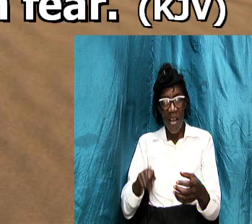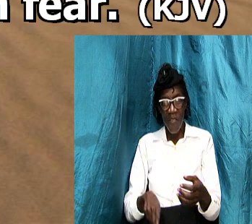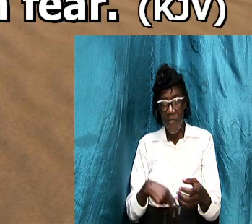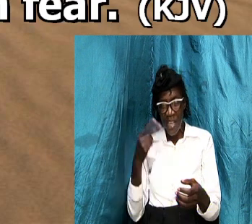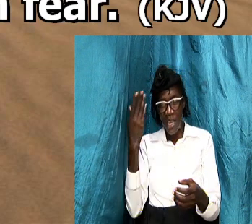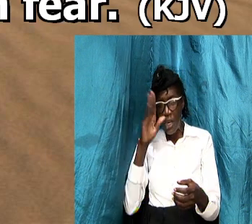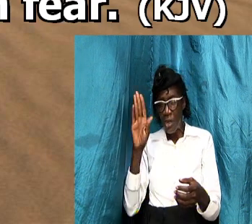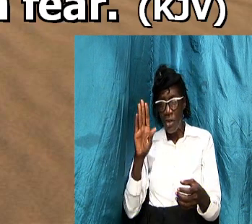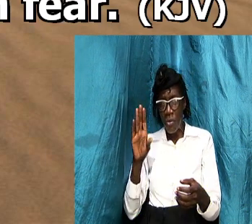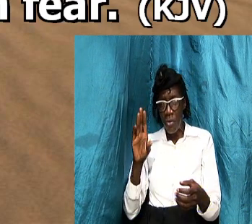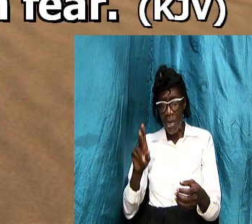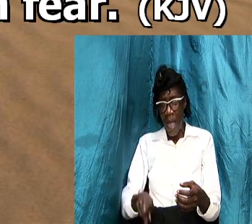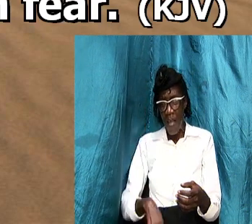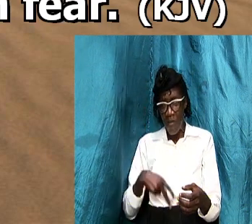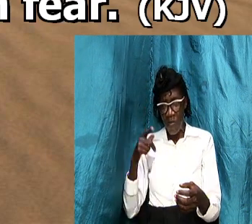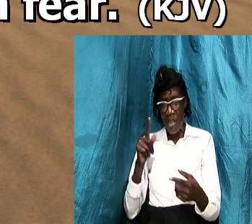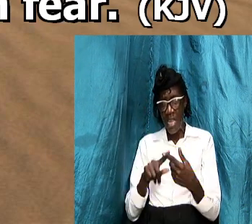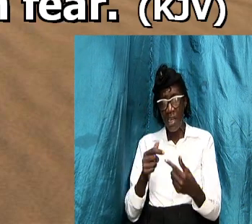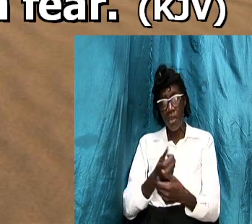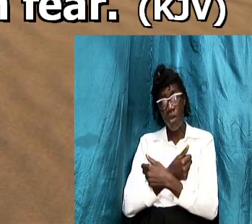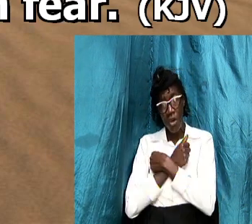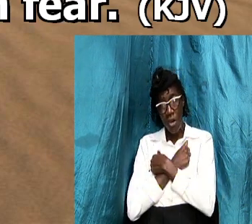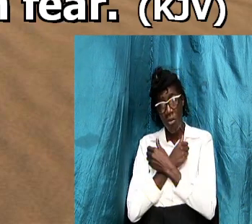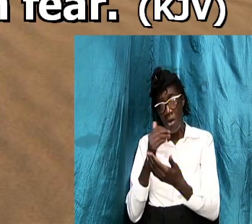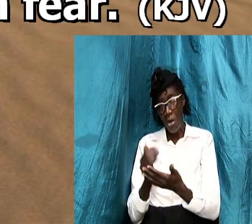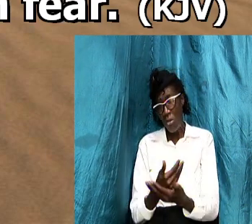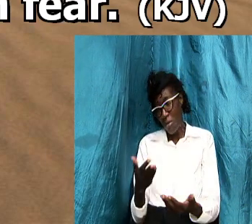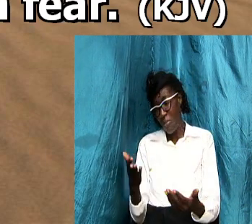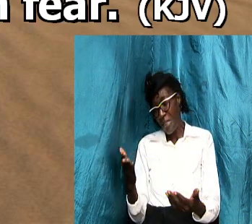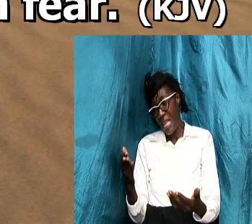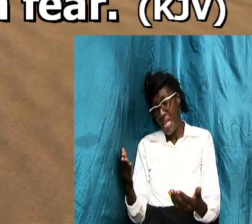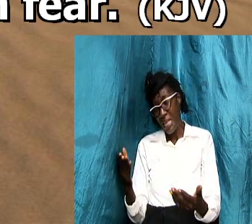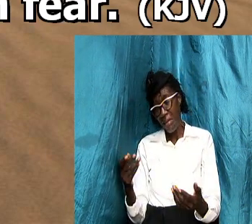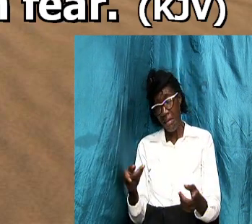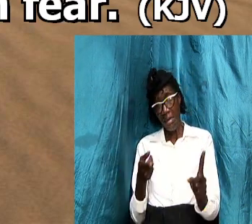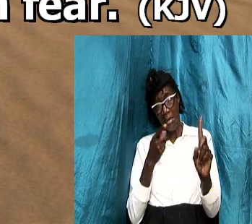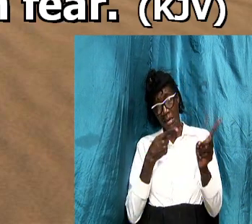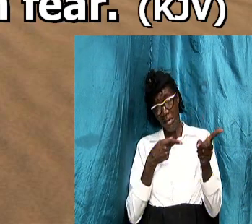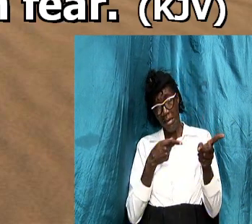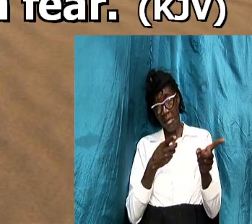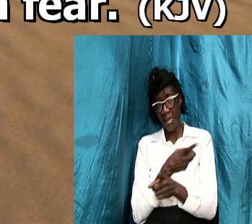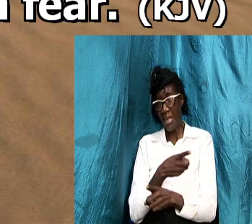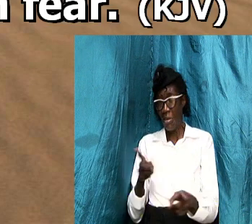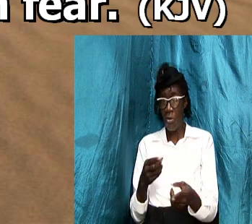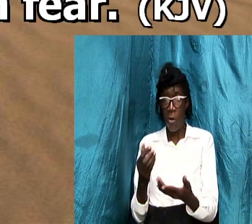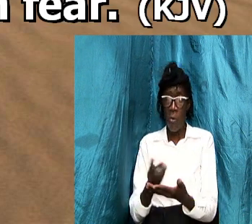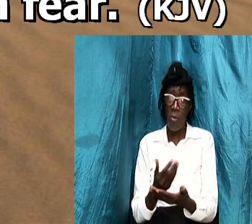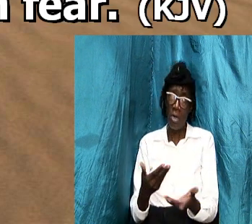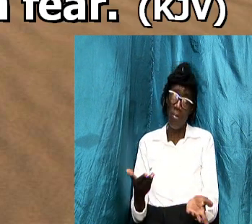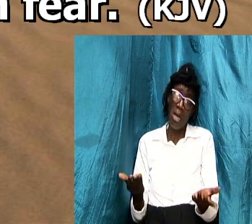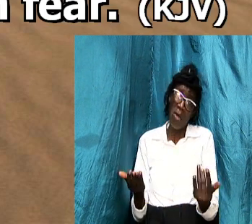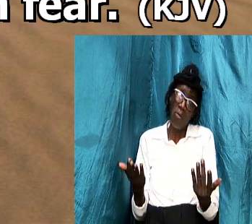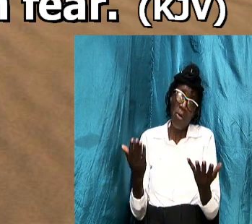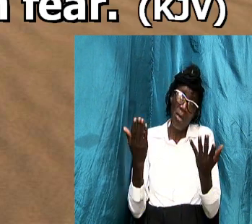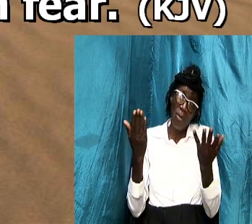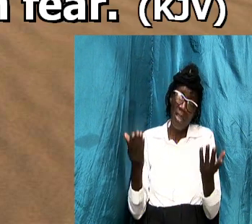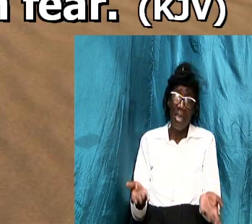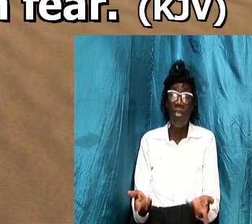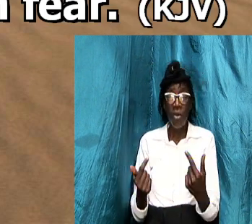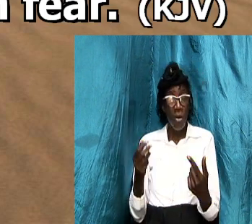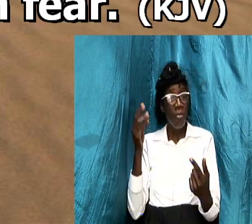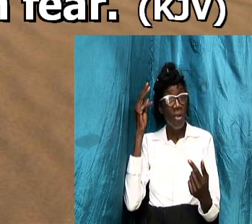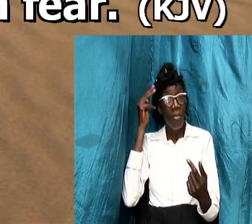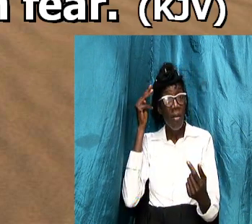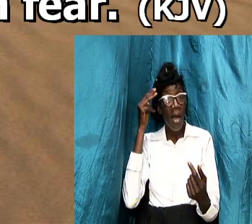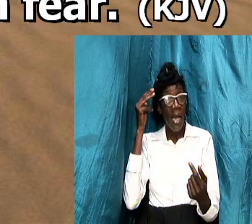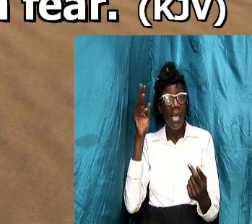to love her you because some things what she do some things what she didn't do and a whole lot of things come to our minds that i just care i love no it was